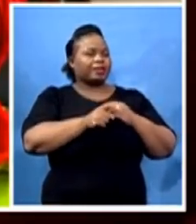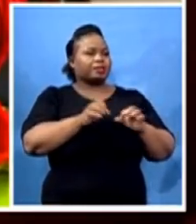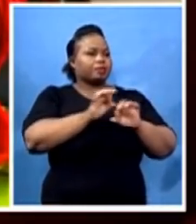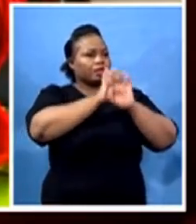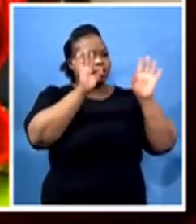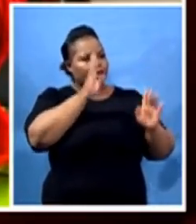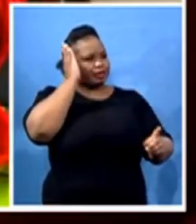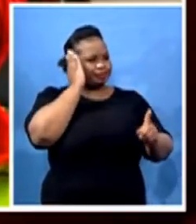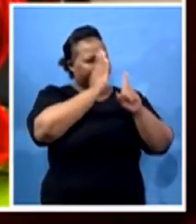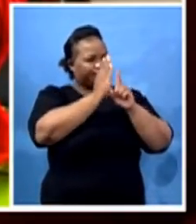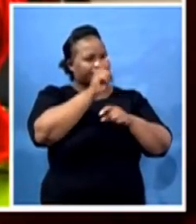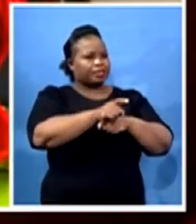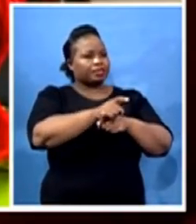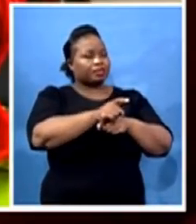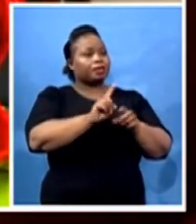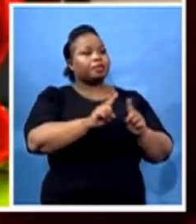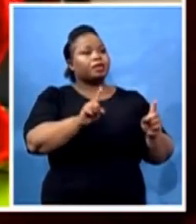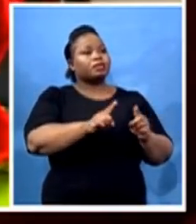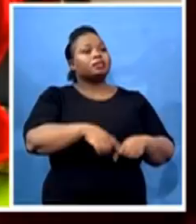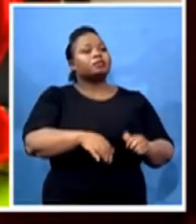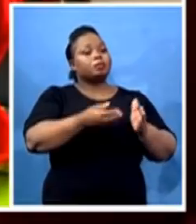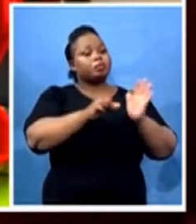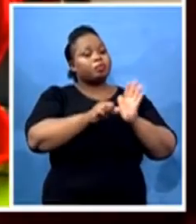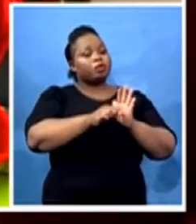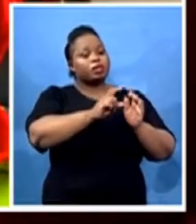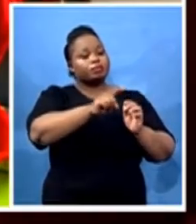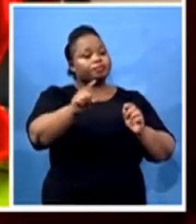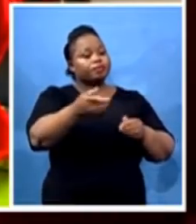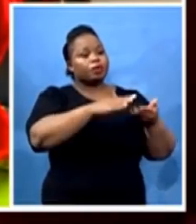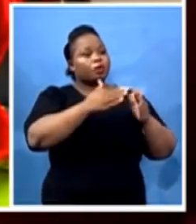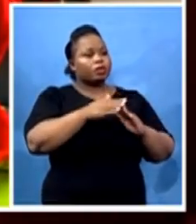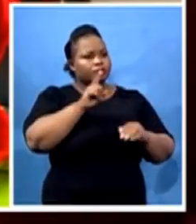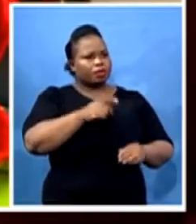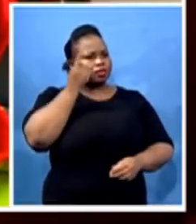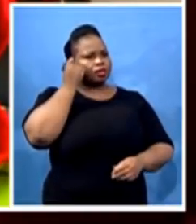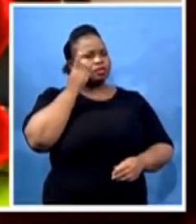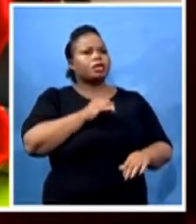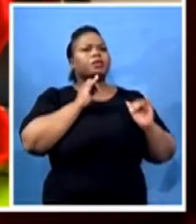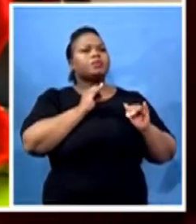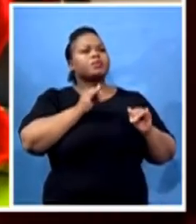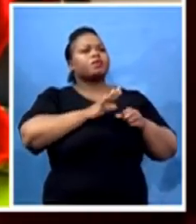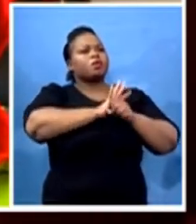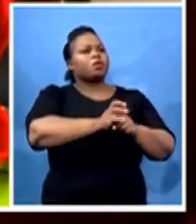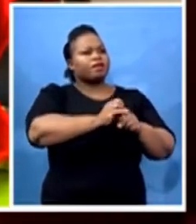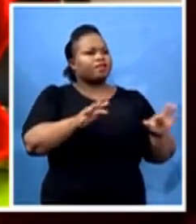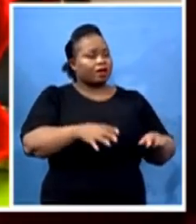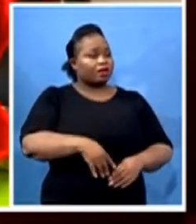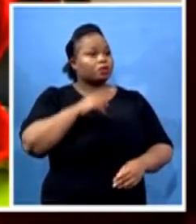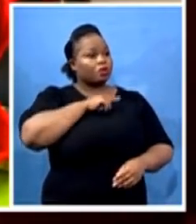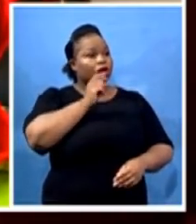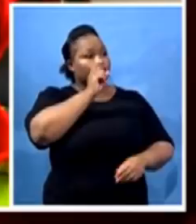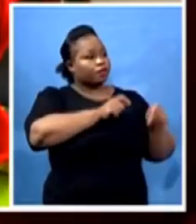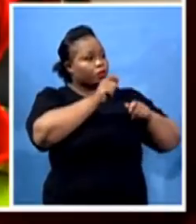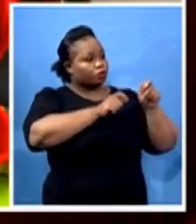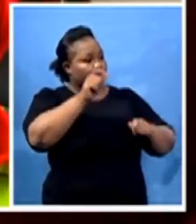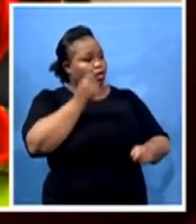get the community to understand the deleterious effects of COVID-19. Once they understand, they can make better judgments in